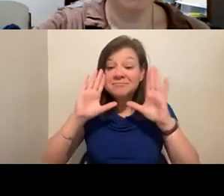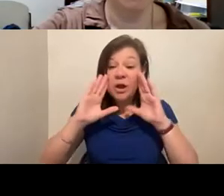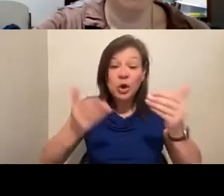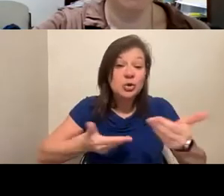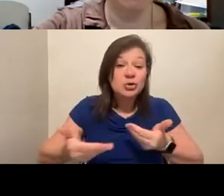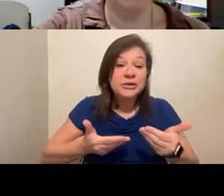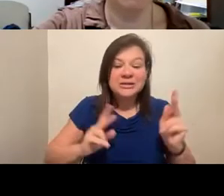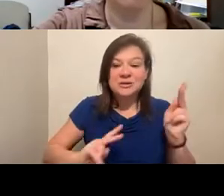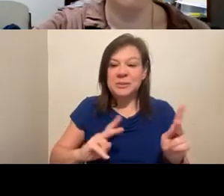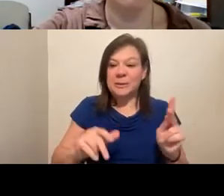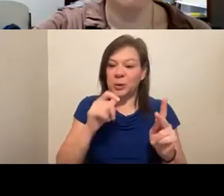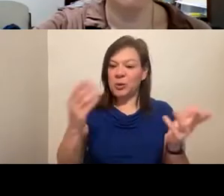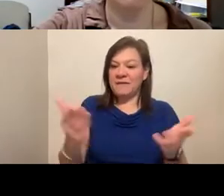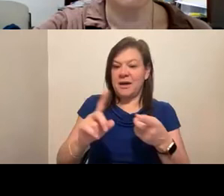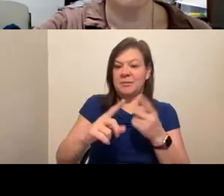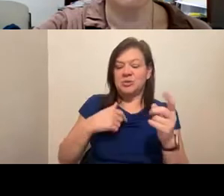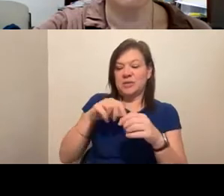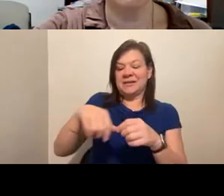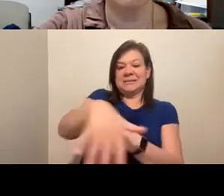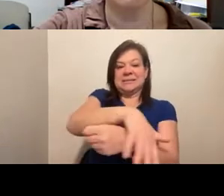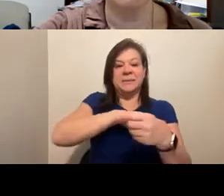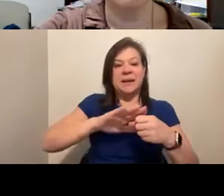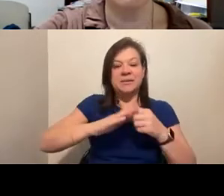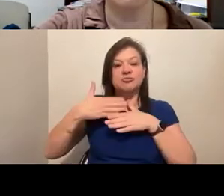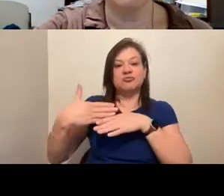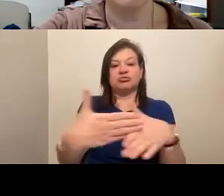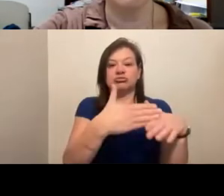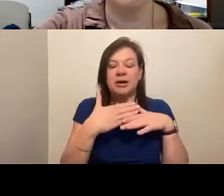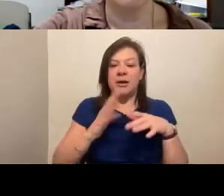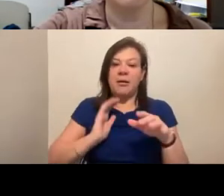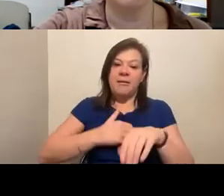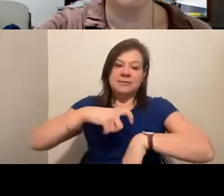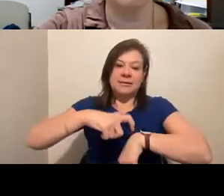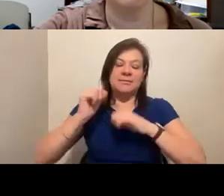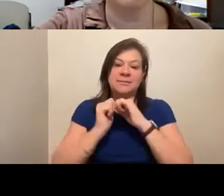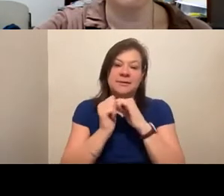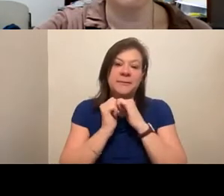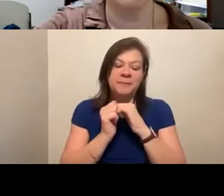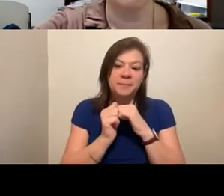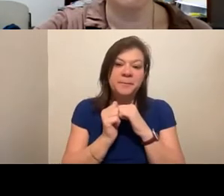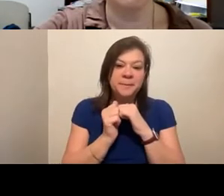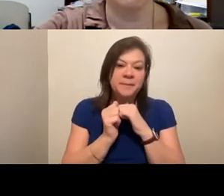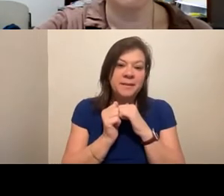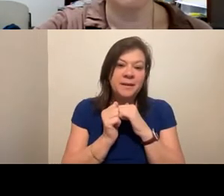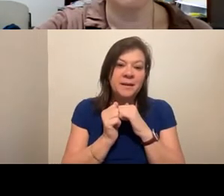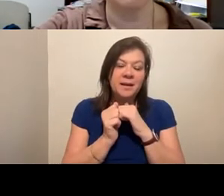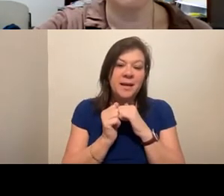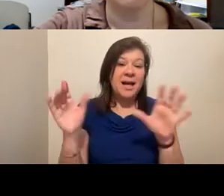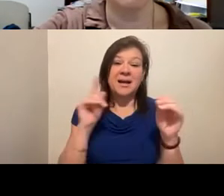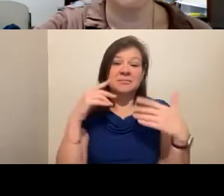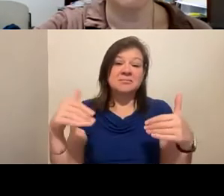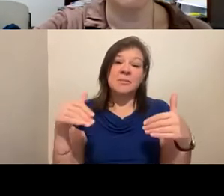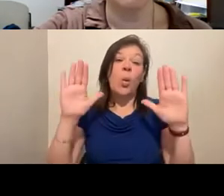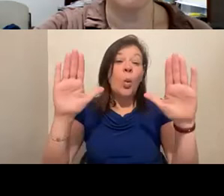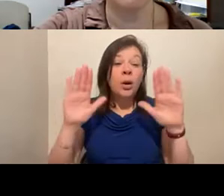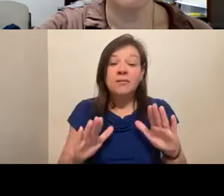who has come into this space to share this time with us today. And really a wonderful acknowledgement